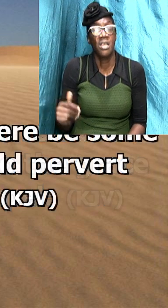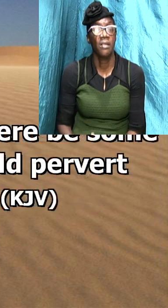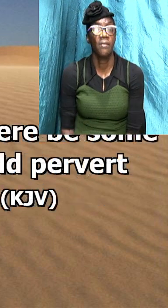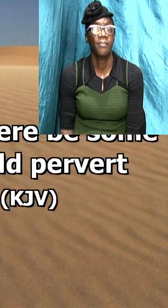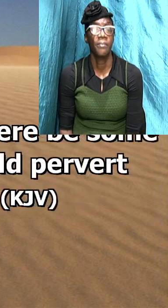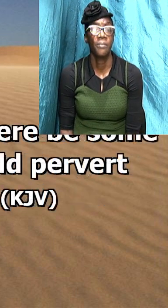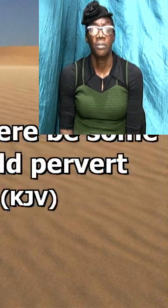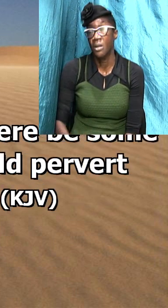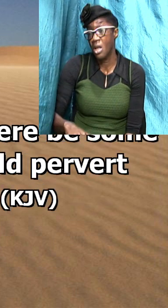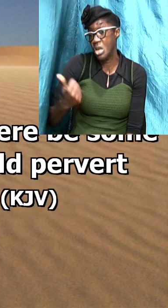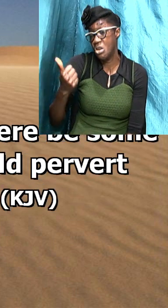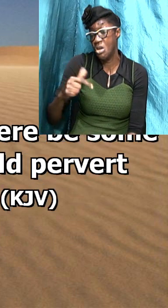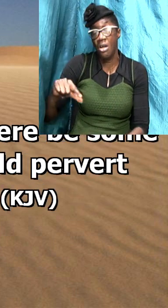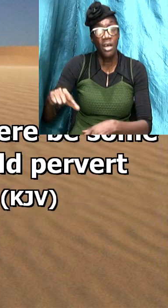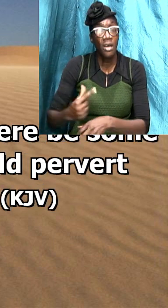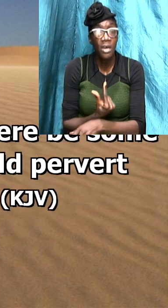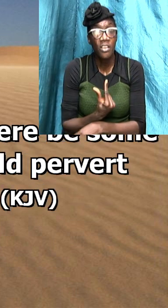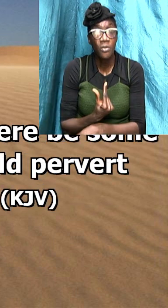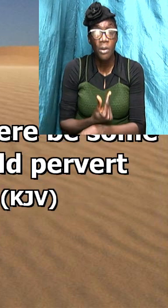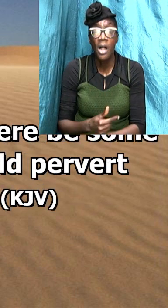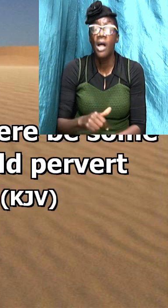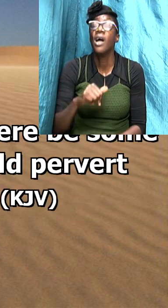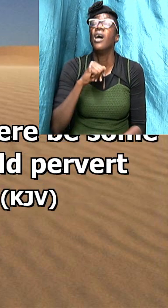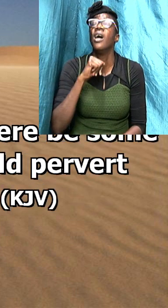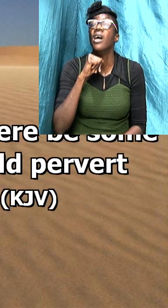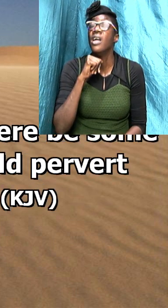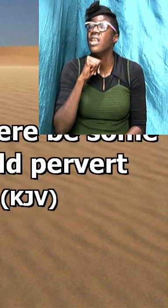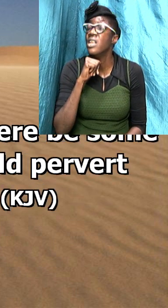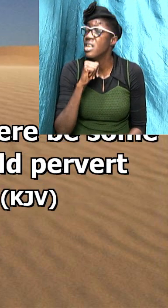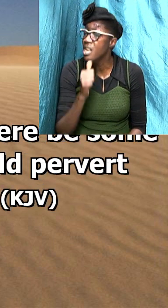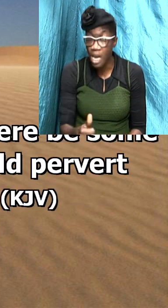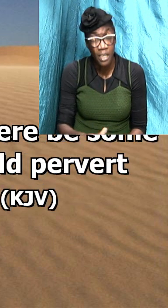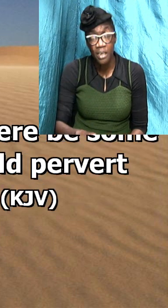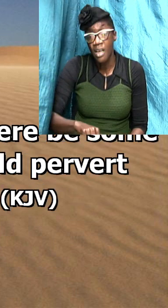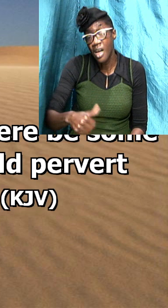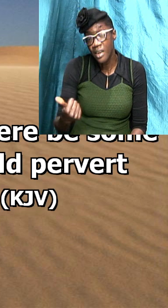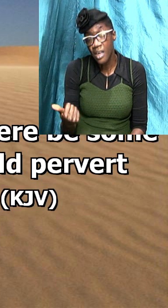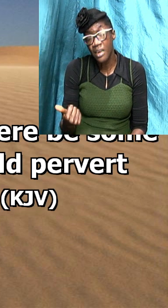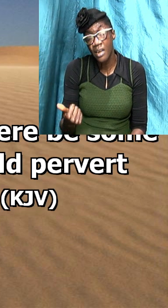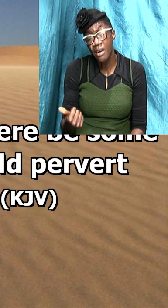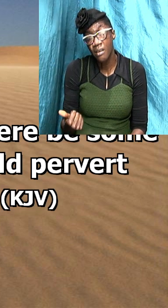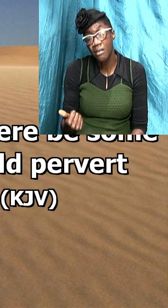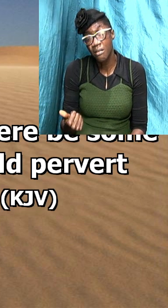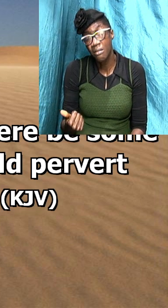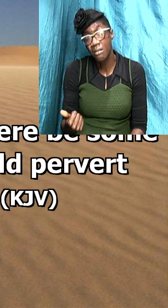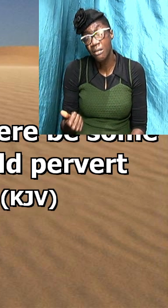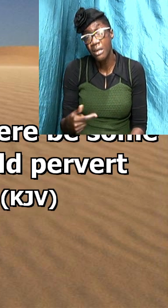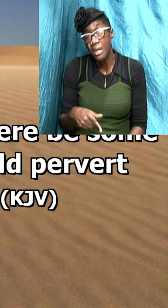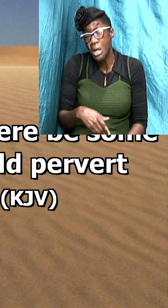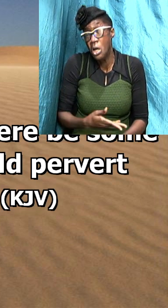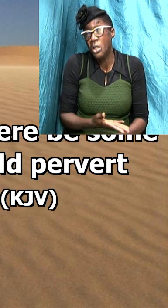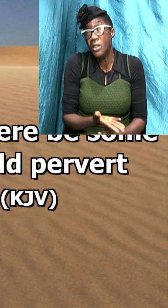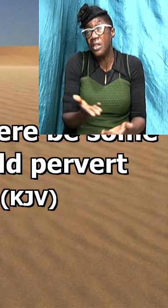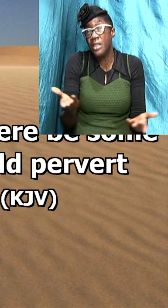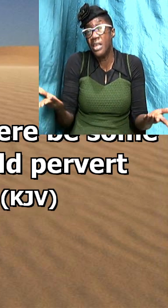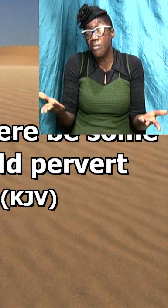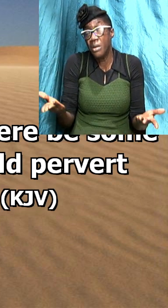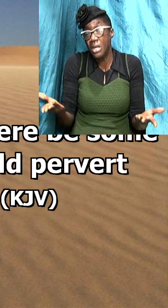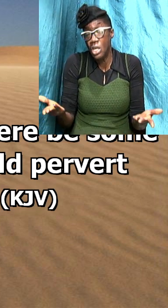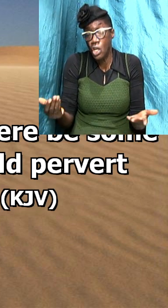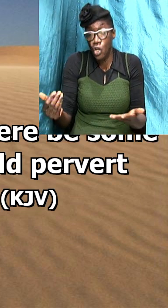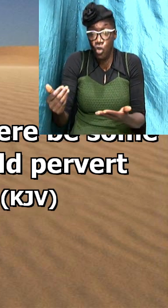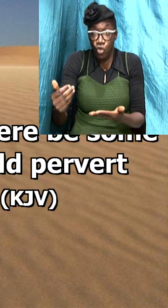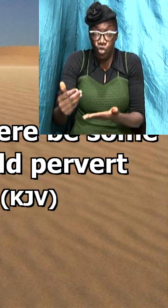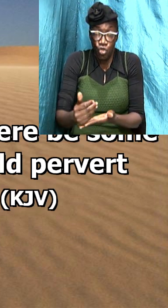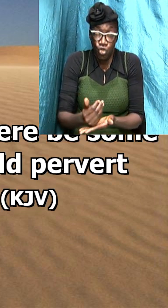another gospel which is not another oh God but there be some that trouble you